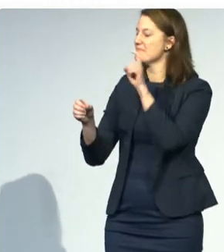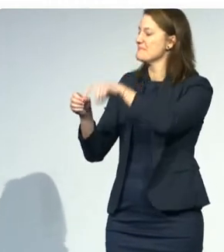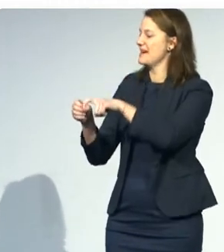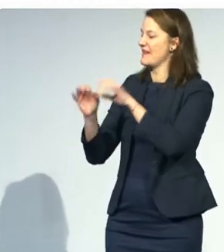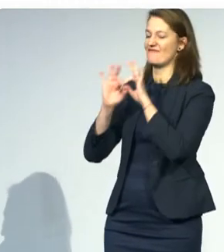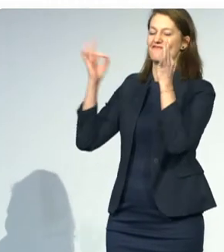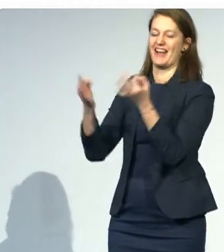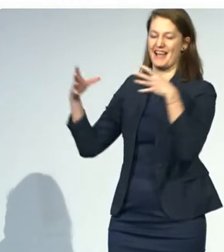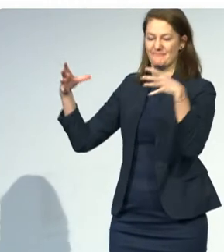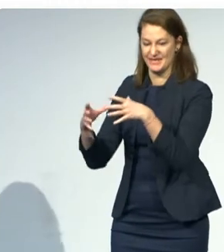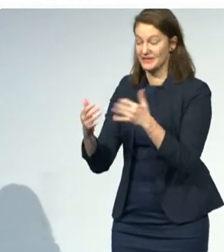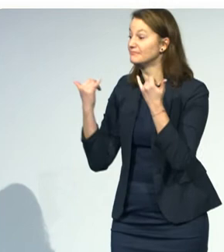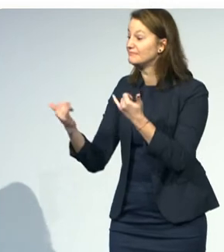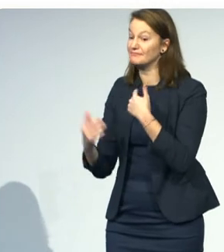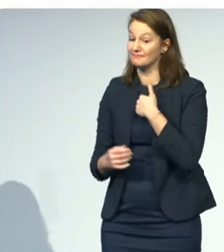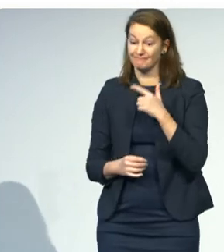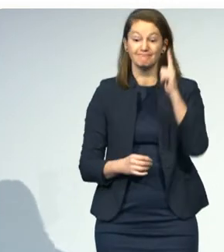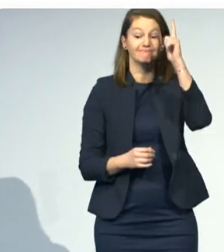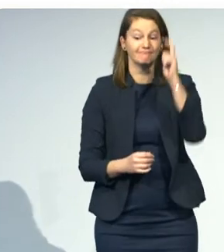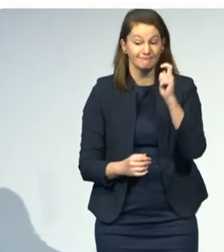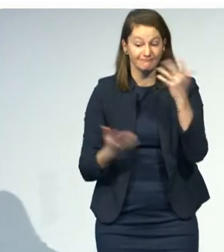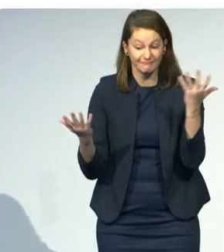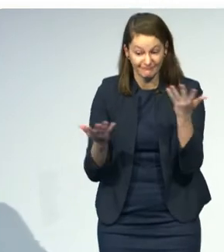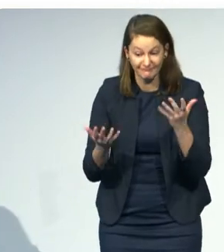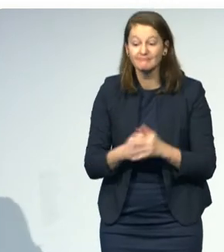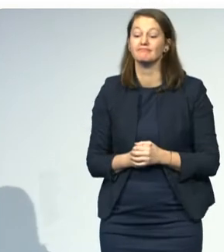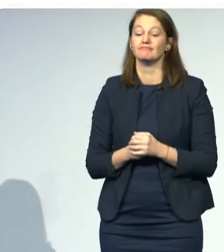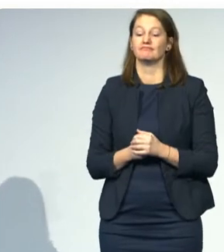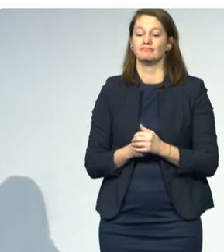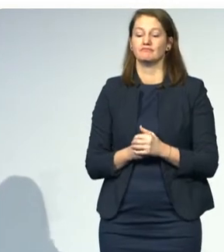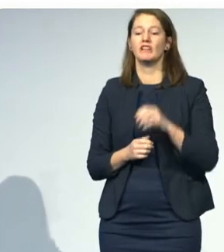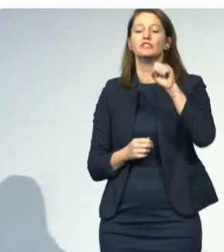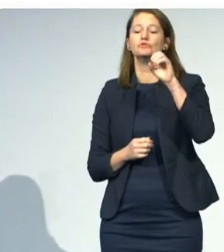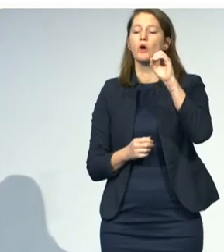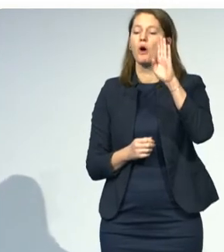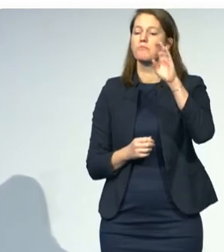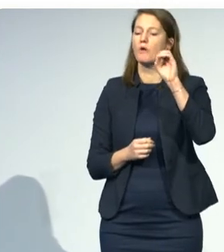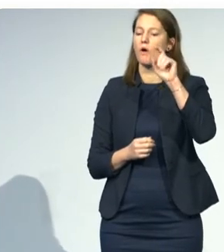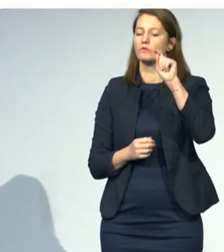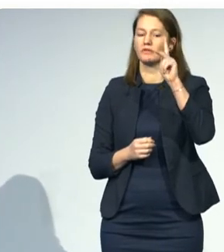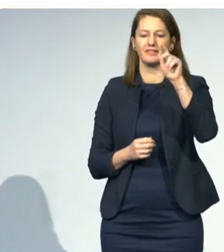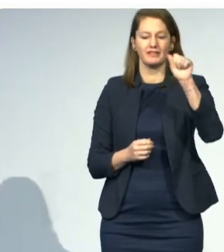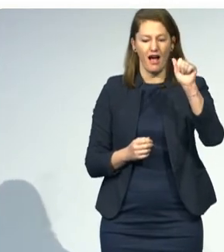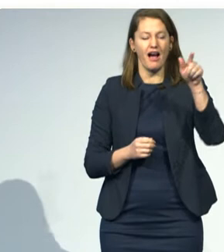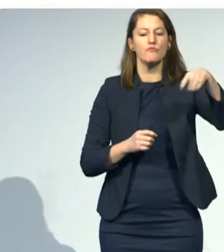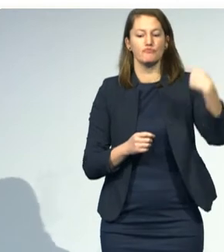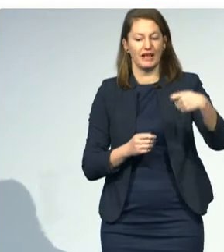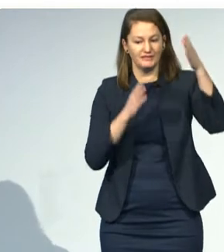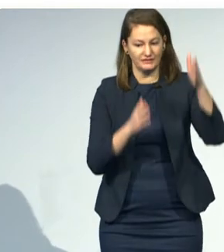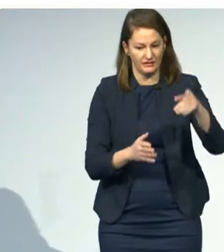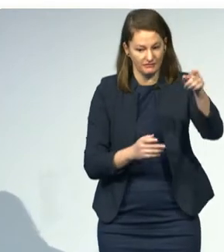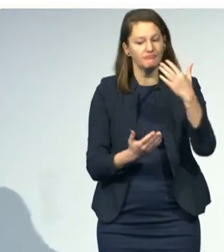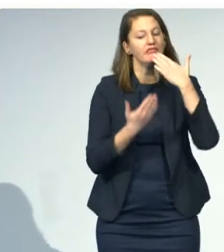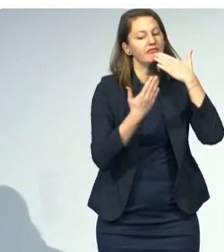thanking President Sobotka, His Royal Highness, Mr. Martin Essel,